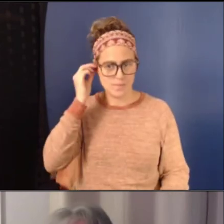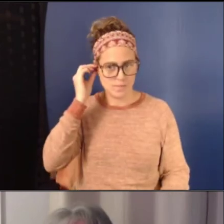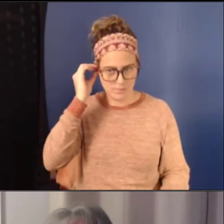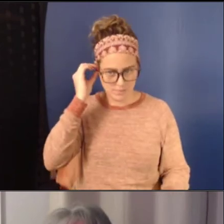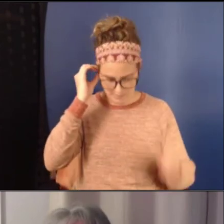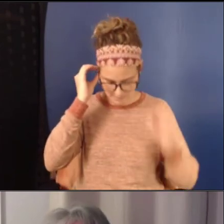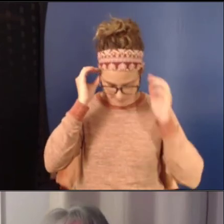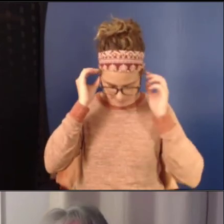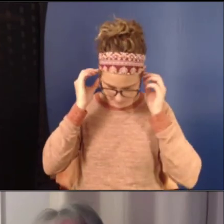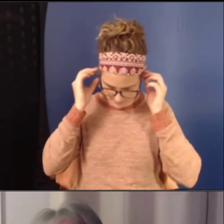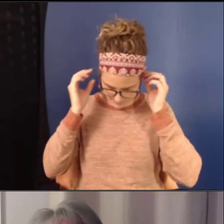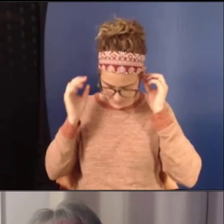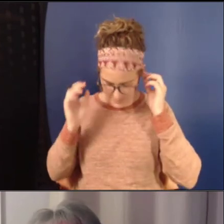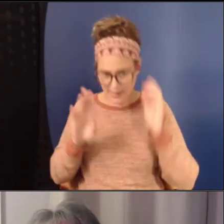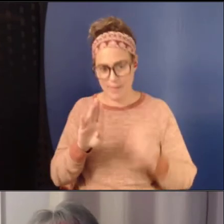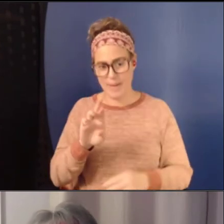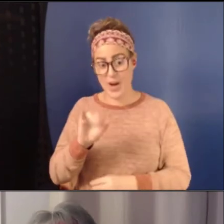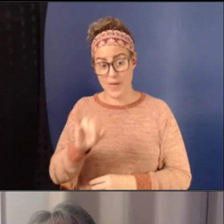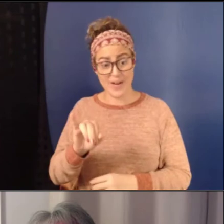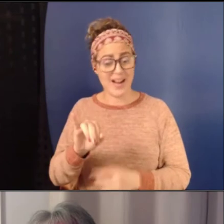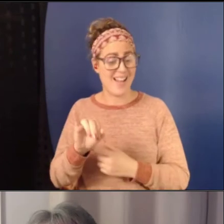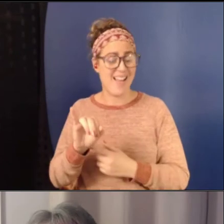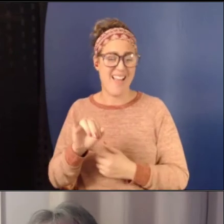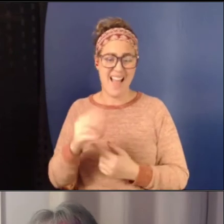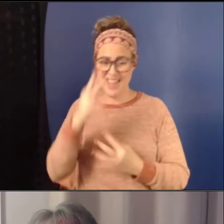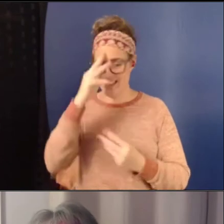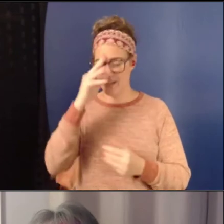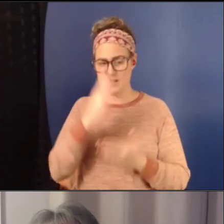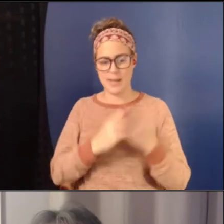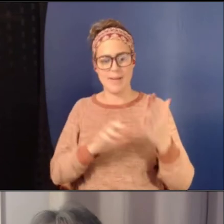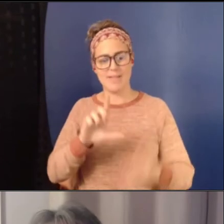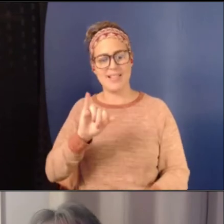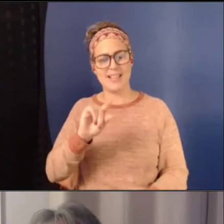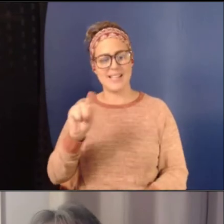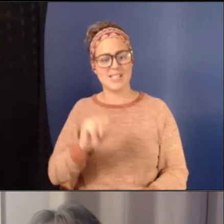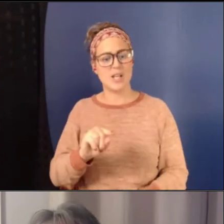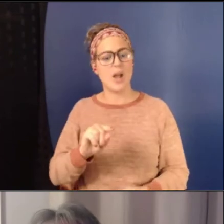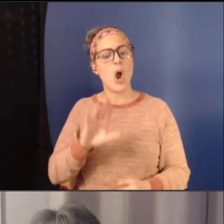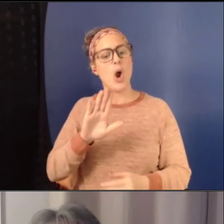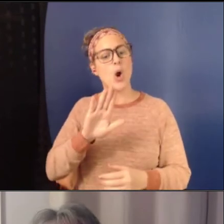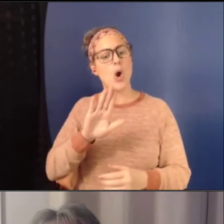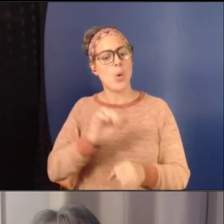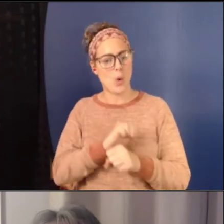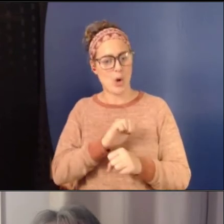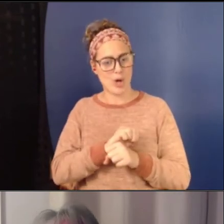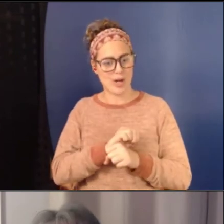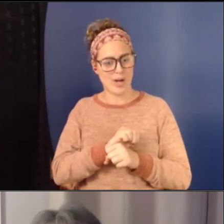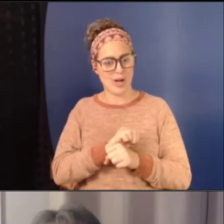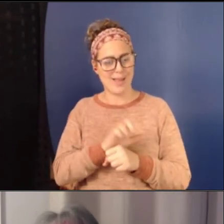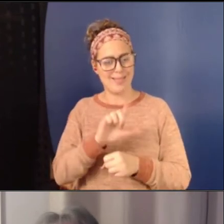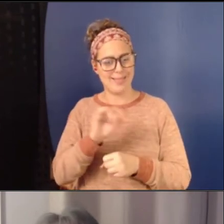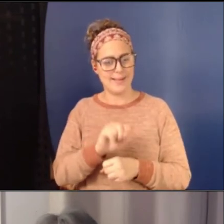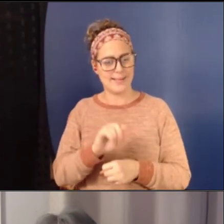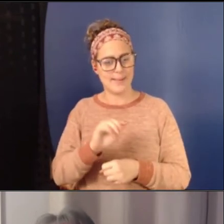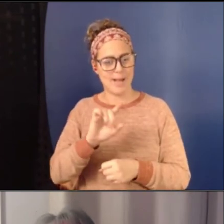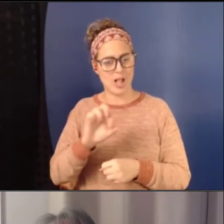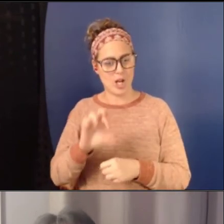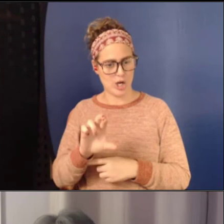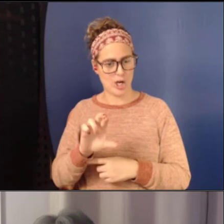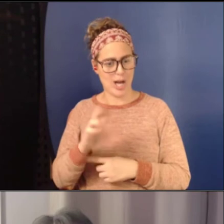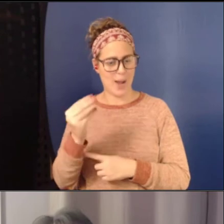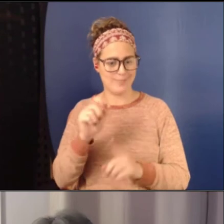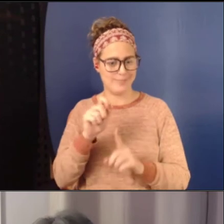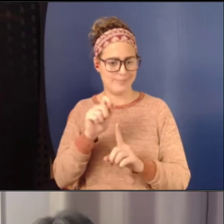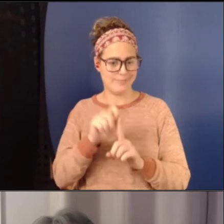Yeah, and Barry, that makes me think of some of Liz Miller's work with, um, out in Pittsburgh, who's doing quite a bit of